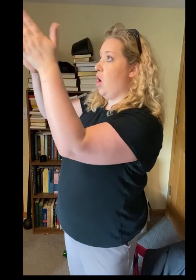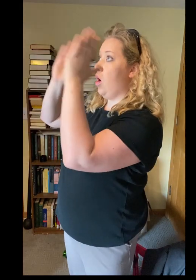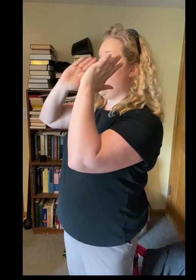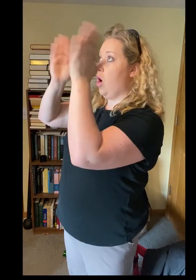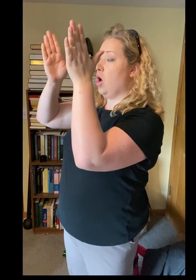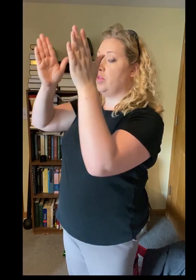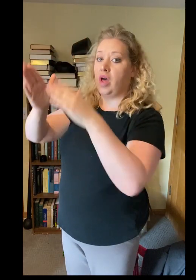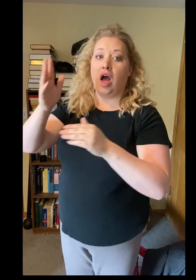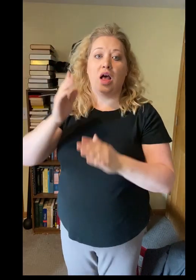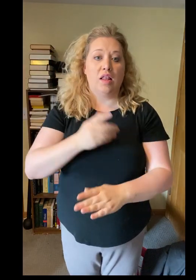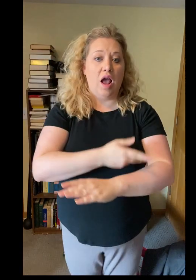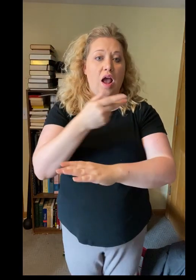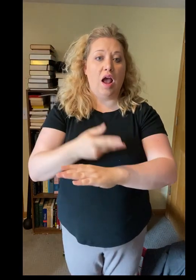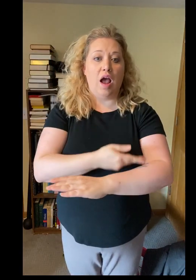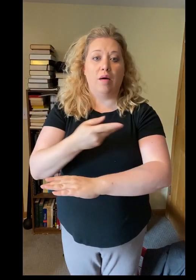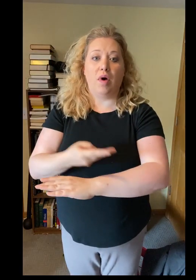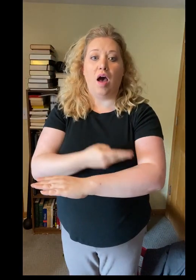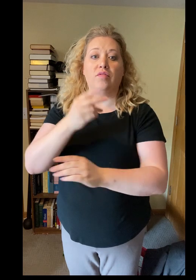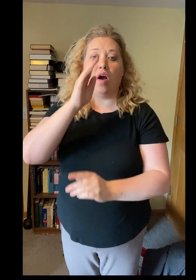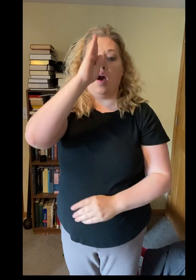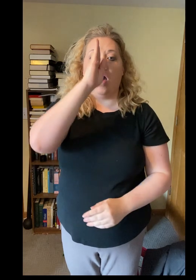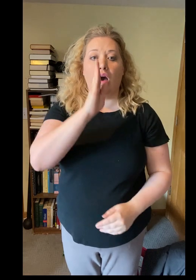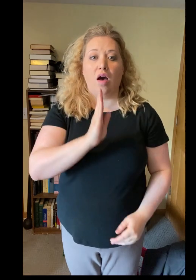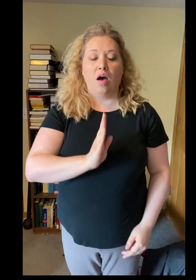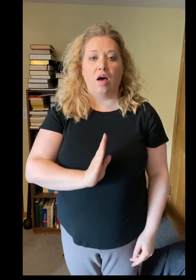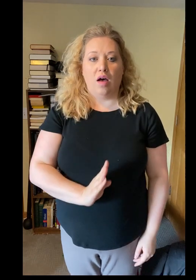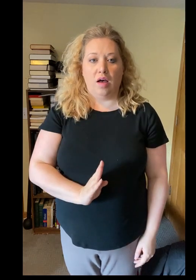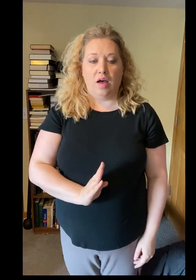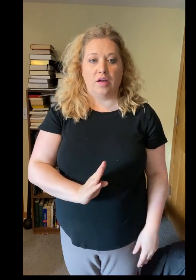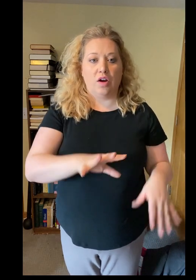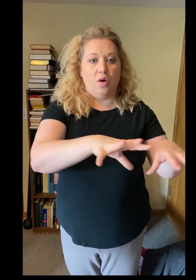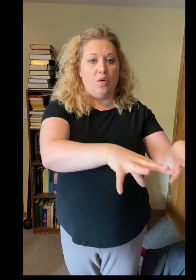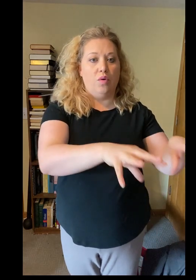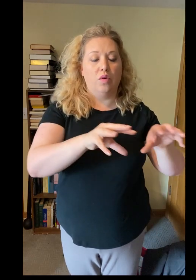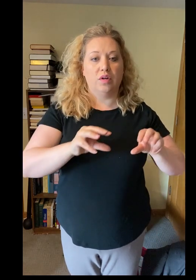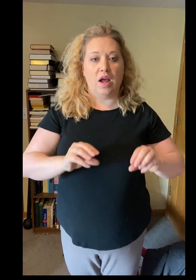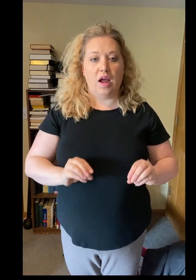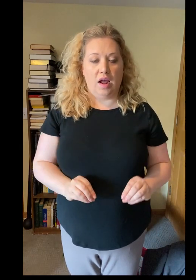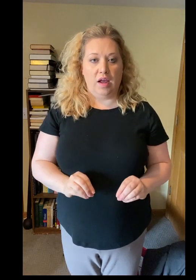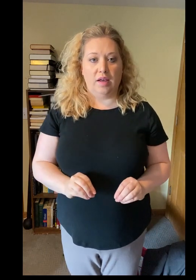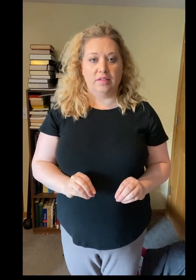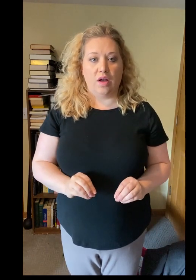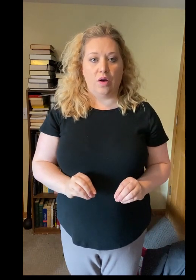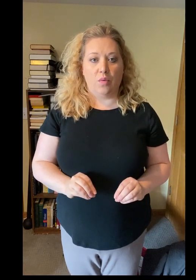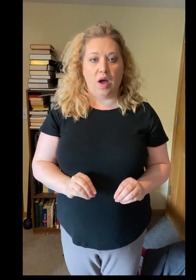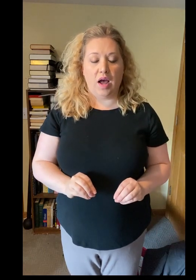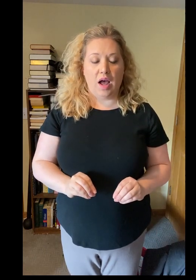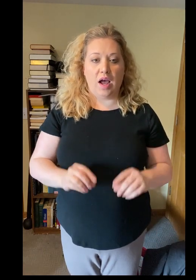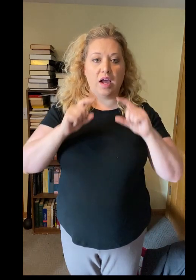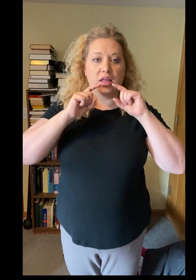Behold the Lamb of God, who takes